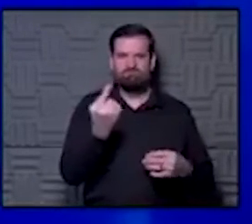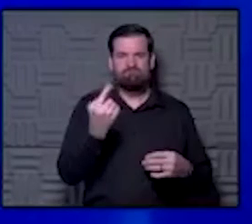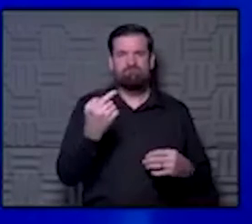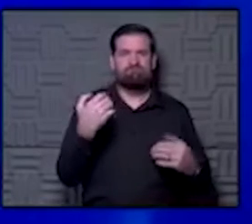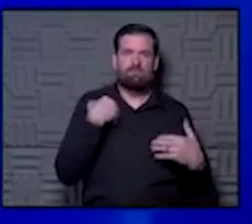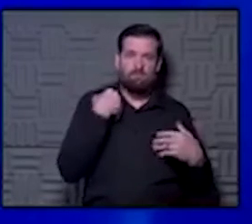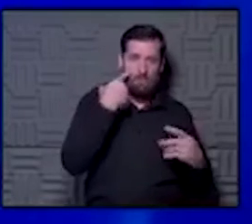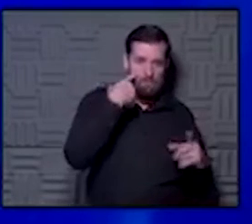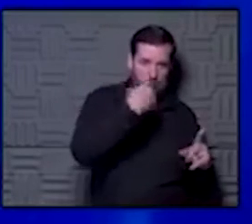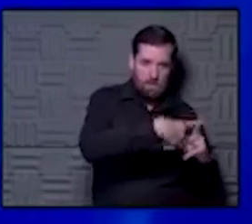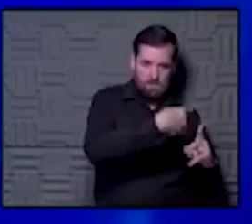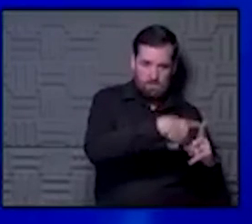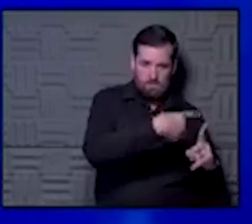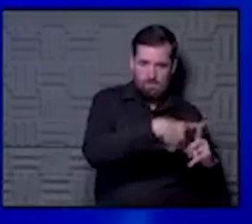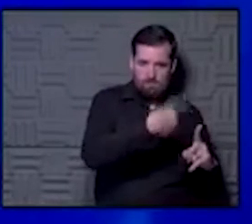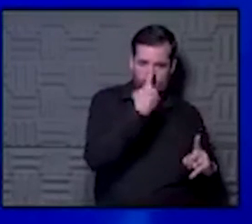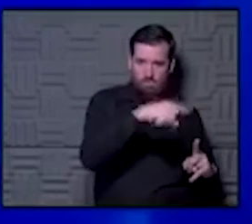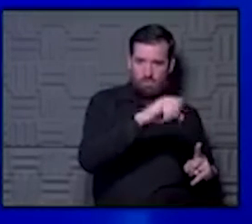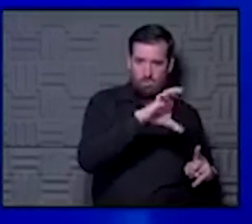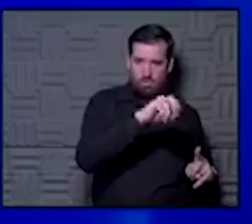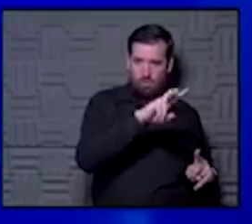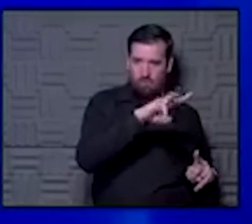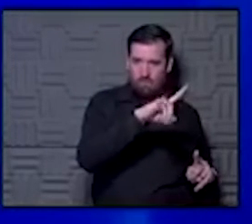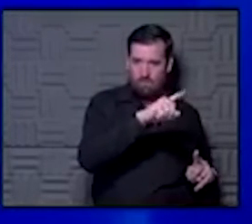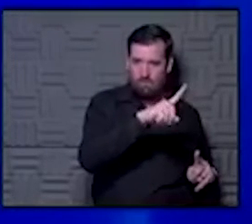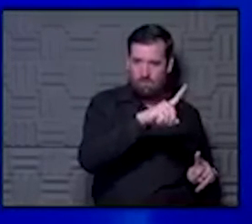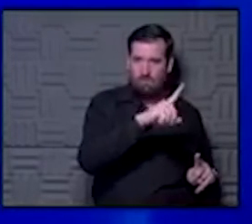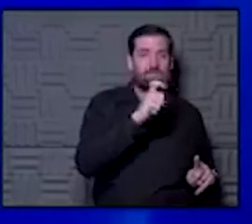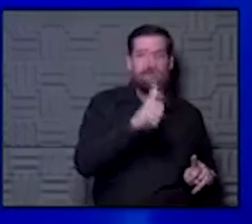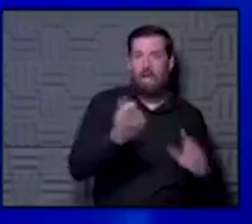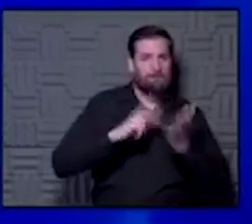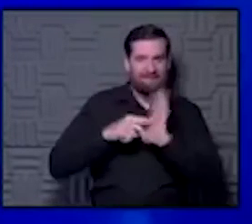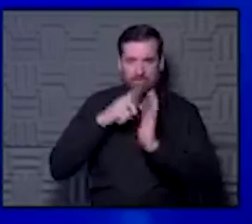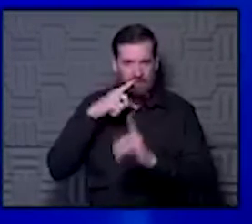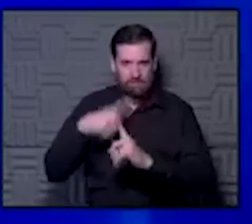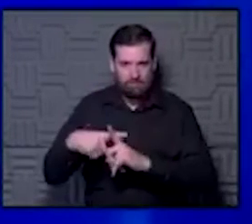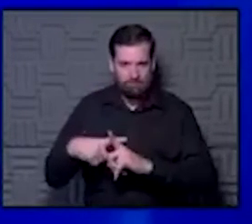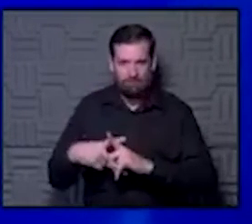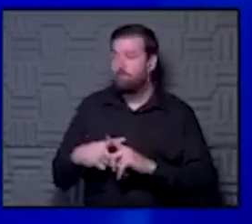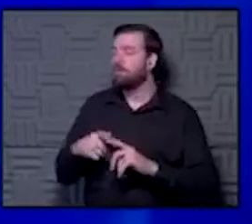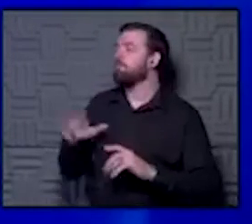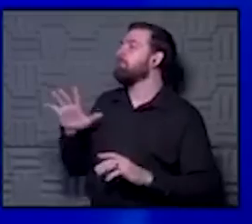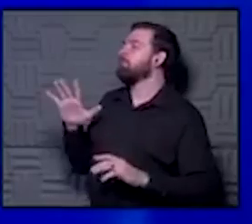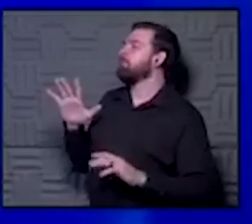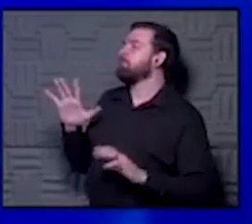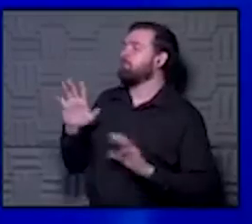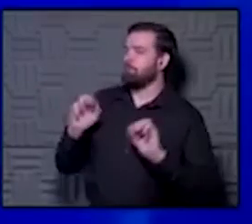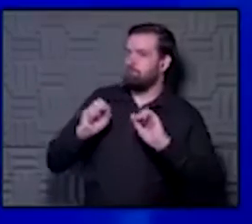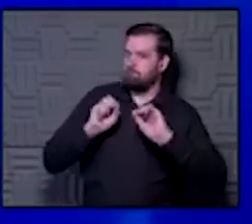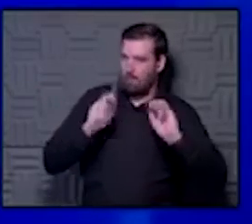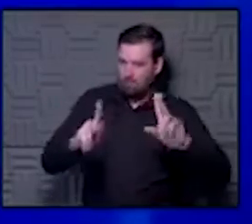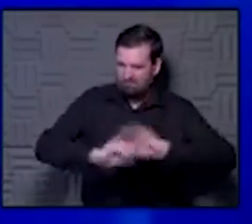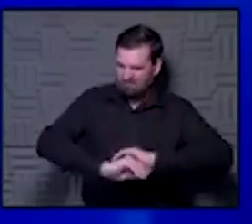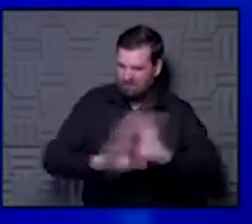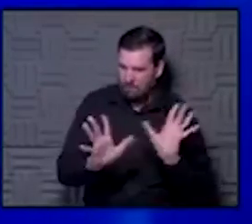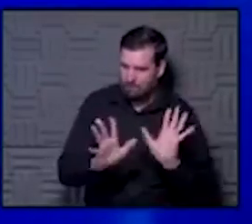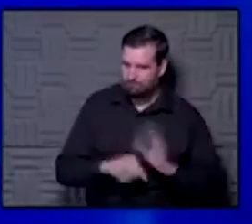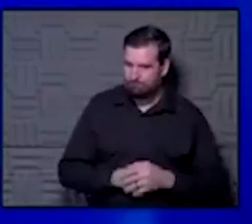positive test for COVID, it doesn't mean you're positive for COVID. Well, okay. So let's clarify that. So